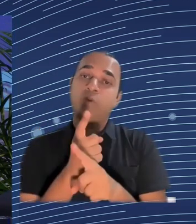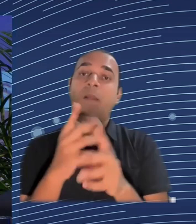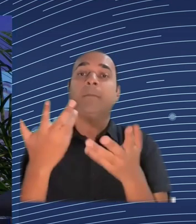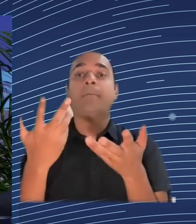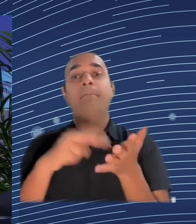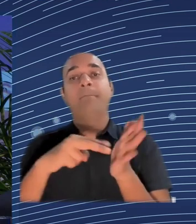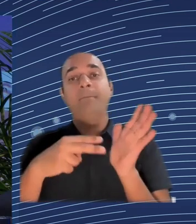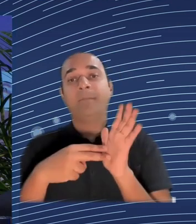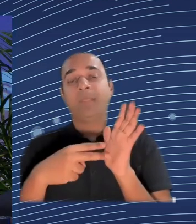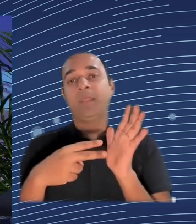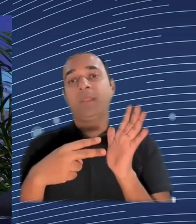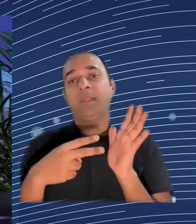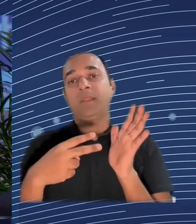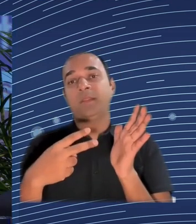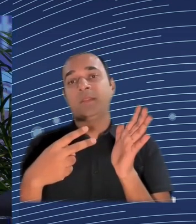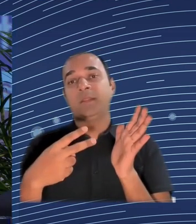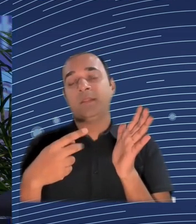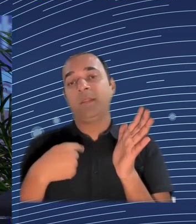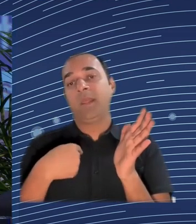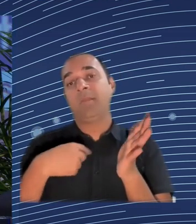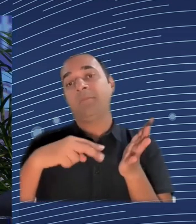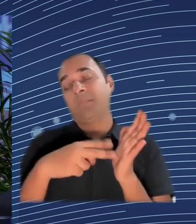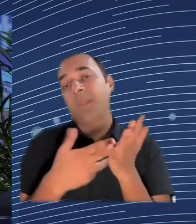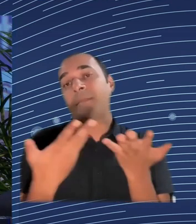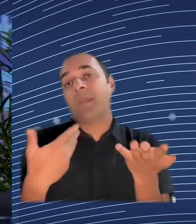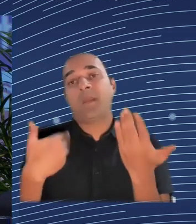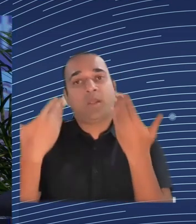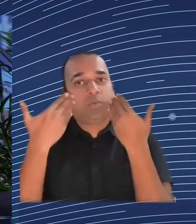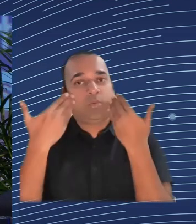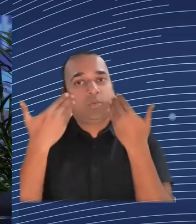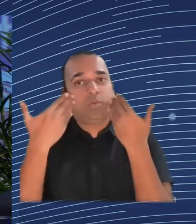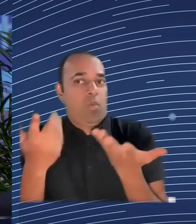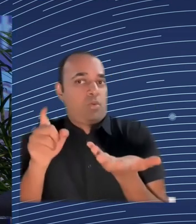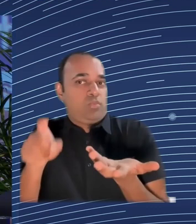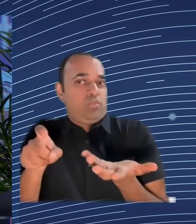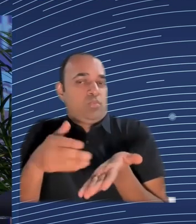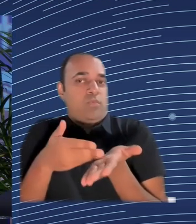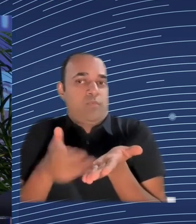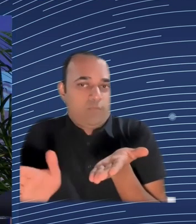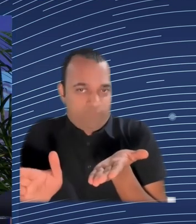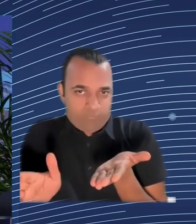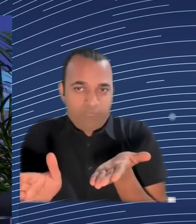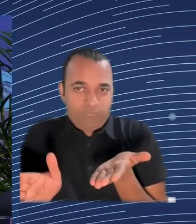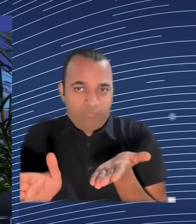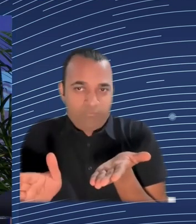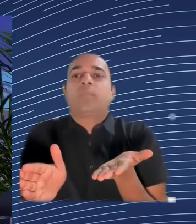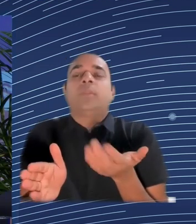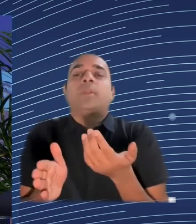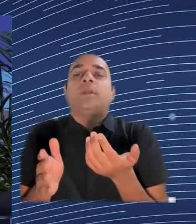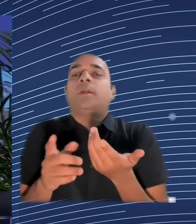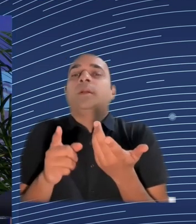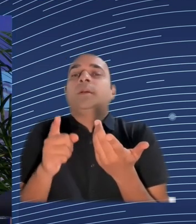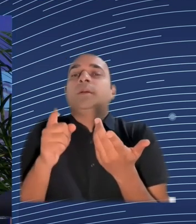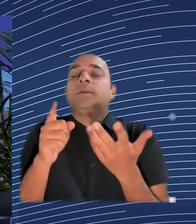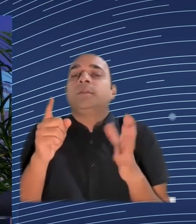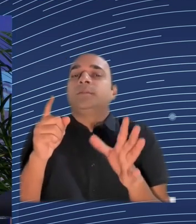in the newest of the states is the idea that they join the club where cohesion is a common European value.